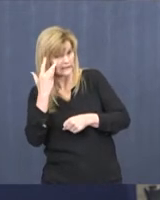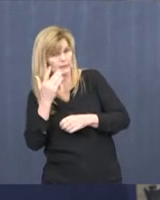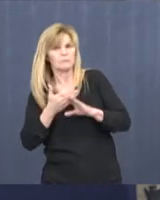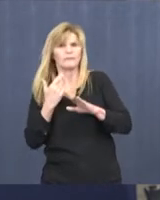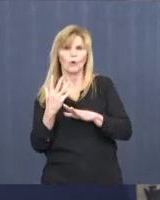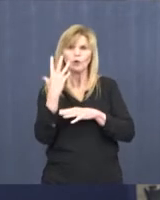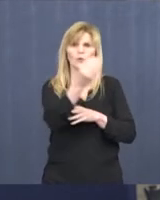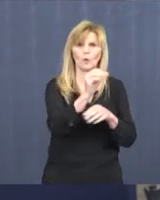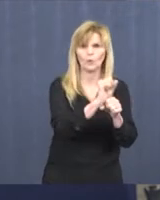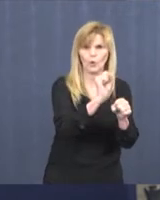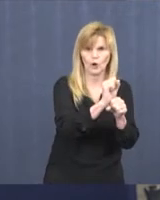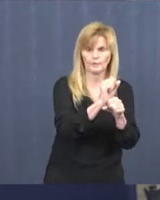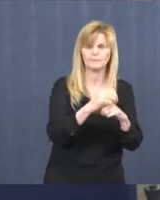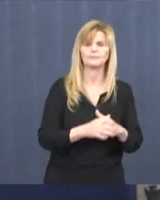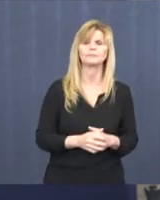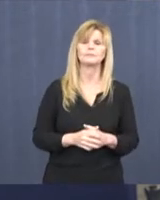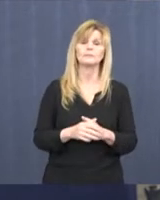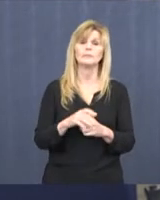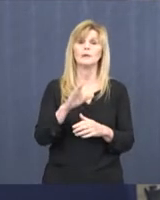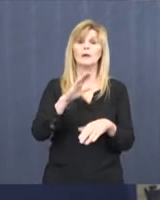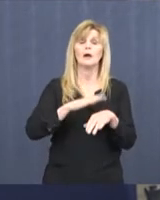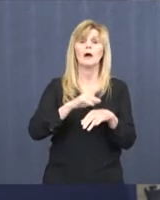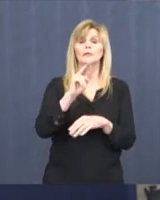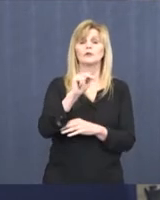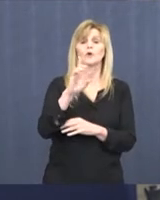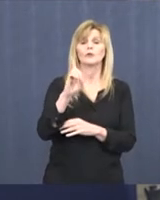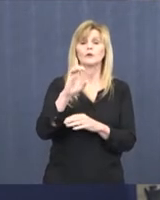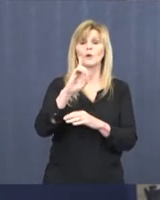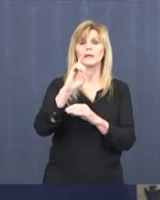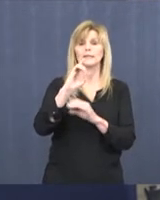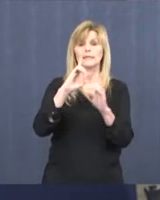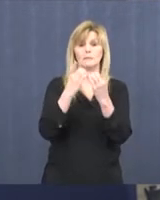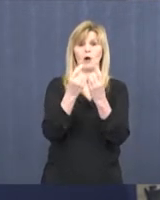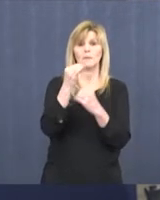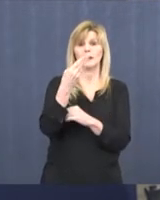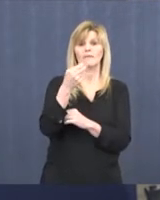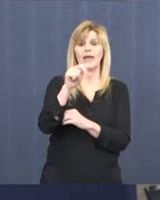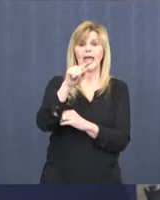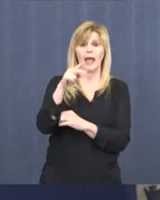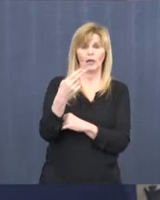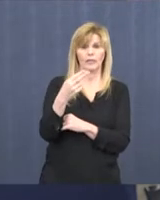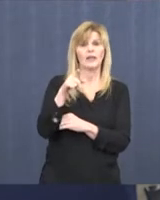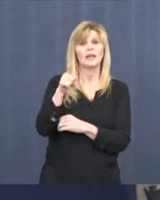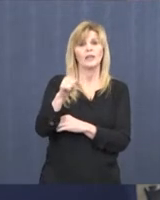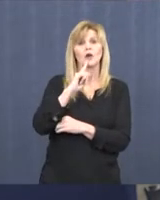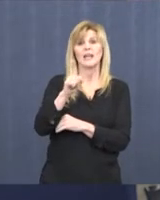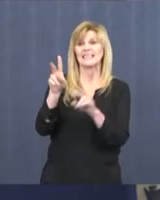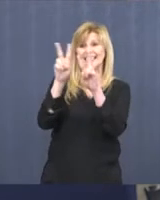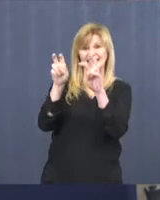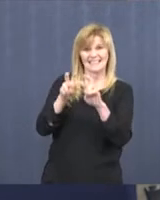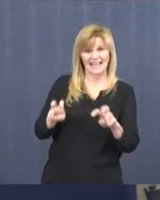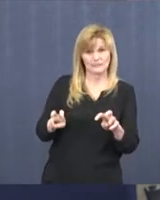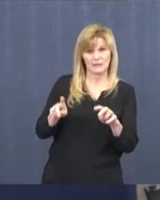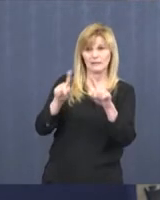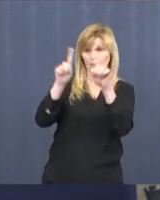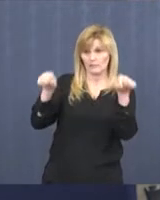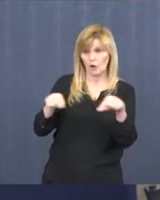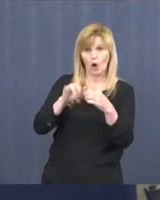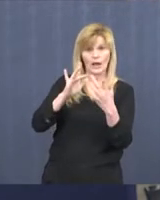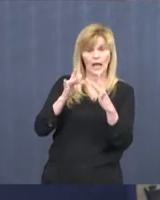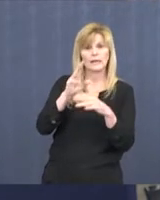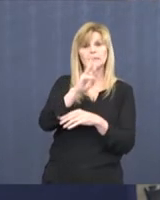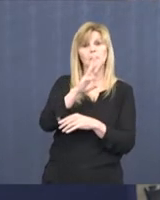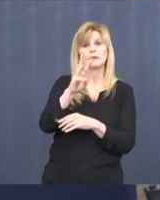There is a tool on the North Dakota Department of Health website that is a COVID risk assessment. That website is